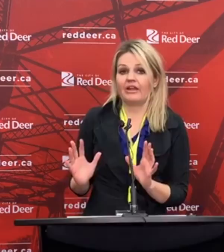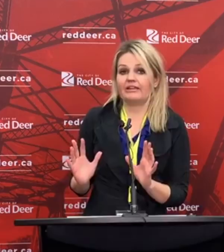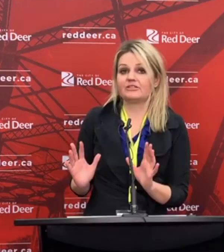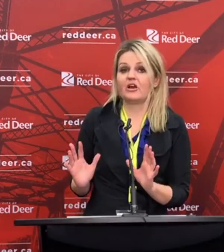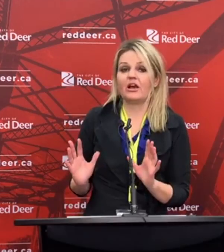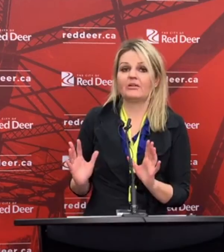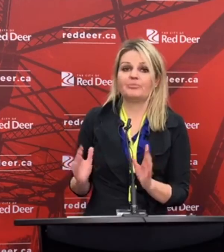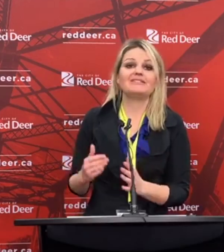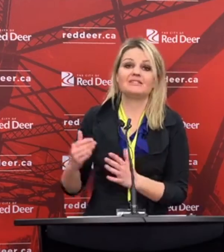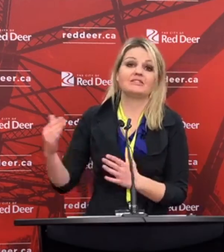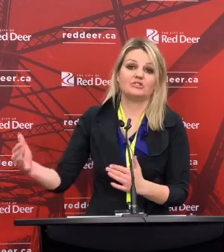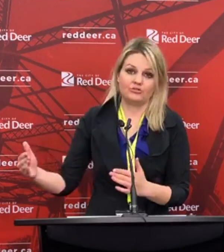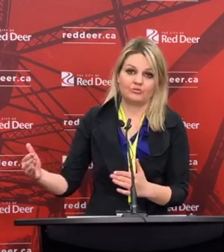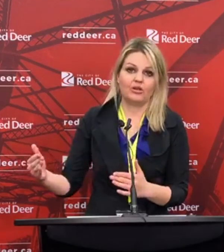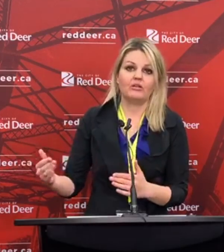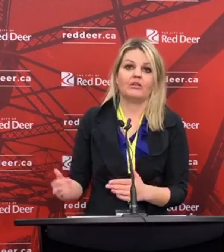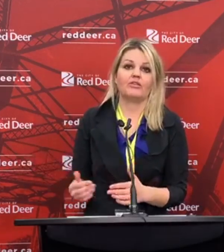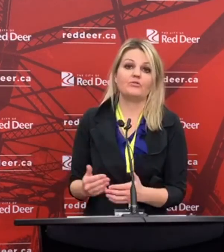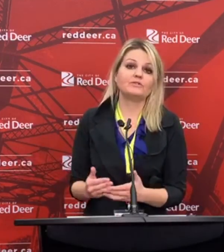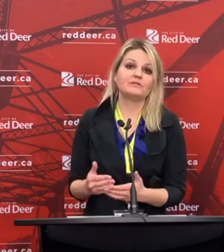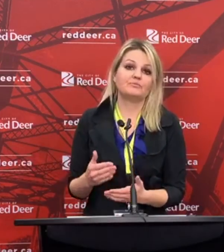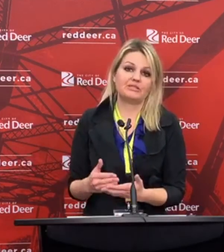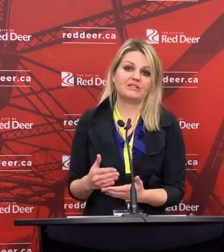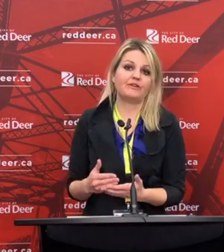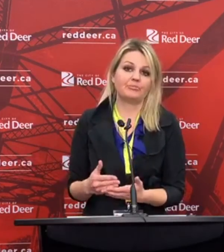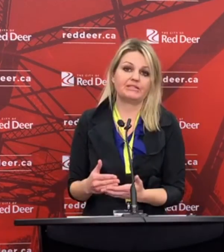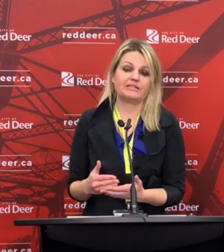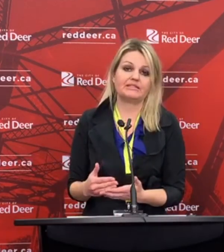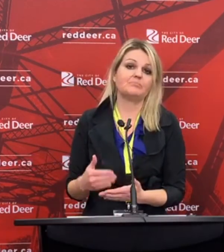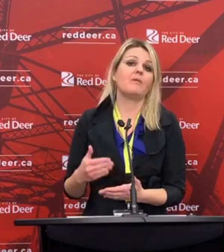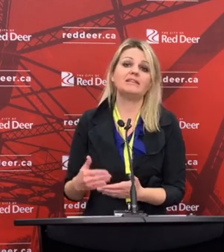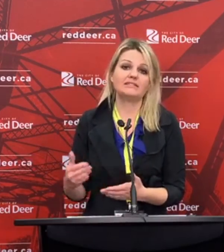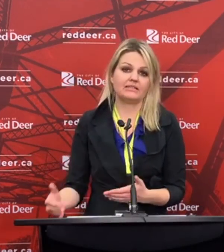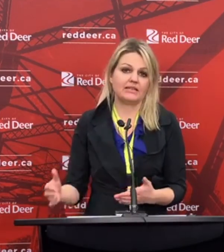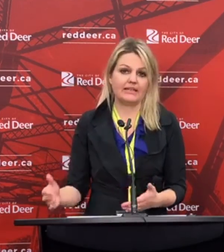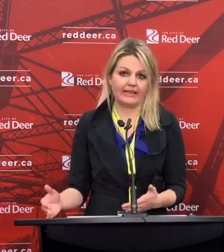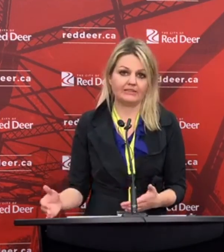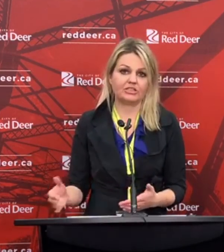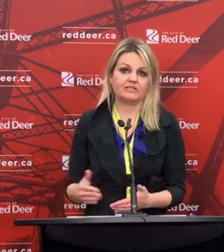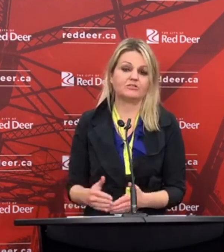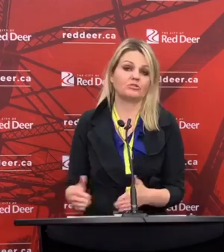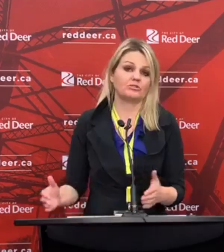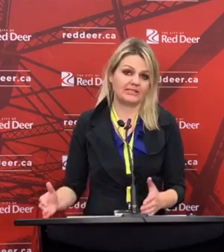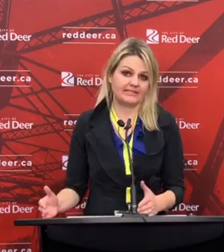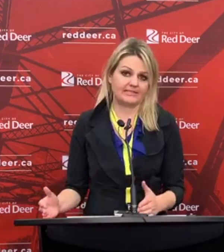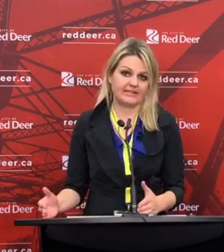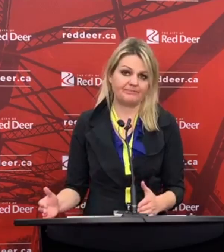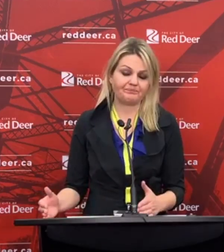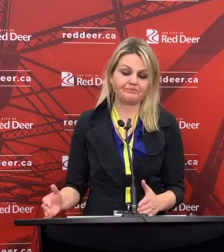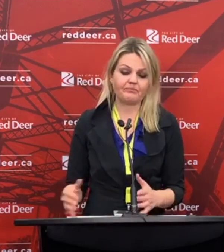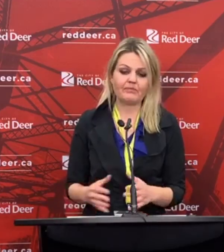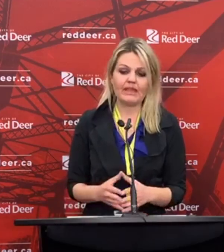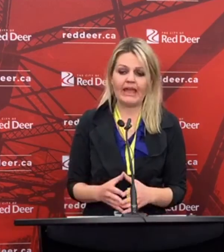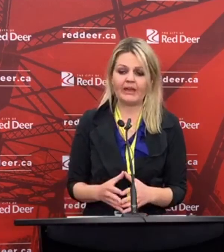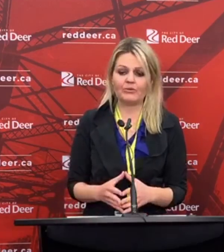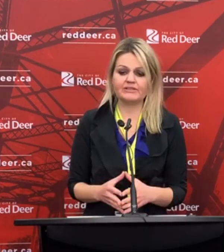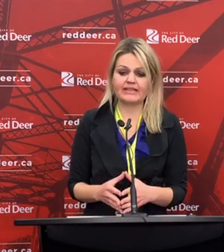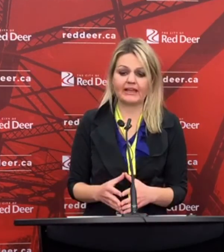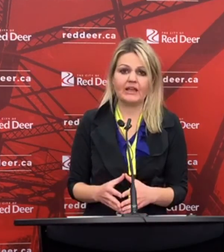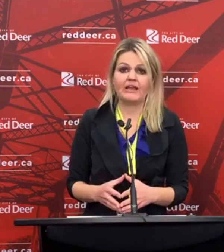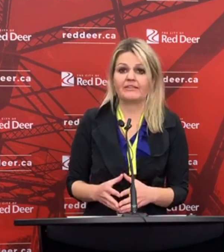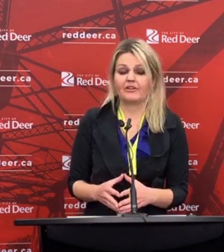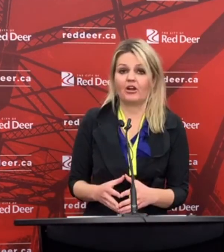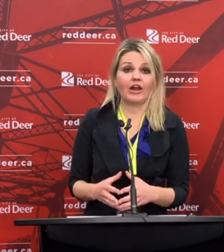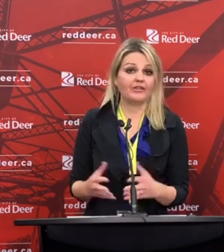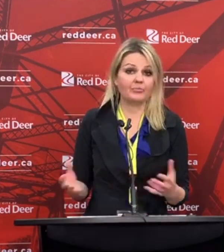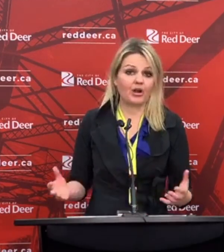is not business as usual. Those specific businesses must engage in social distancing. And I will